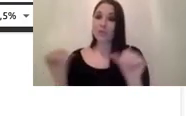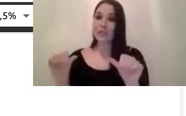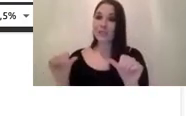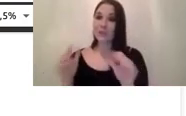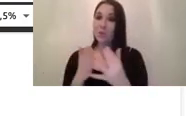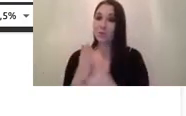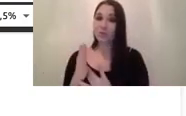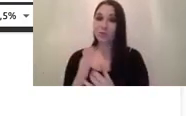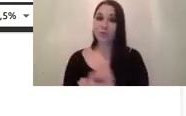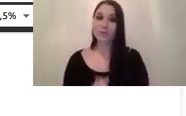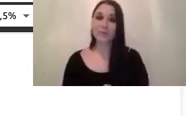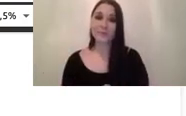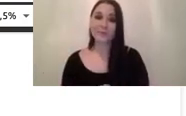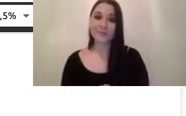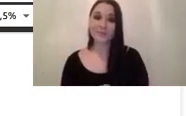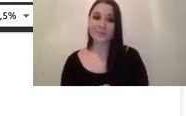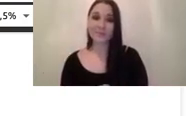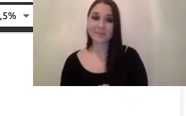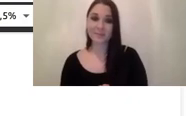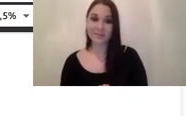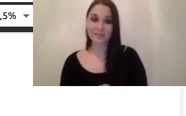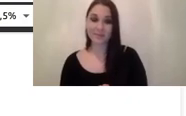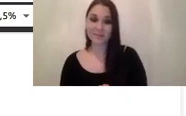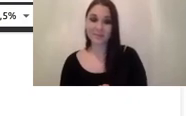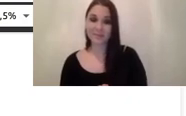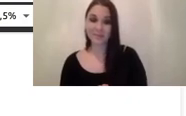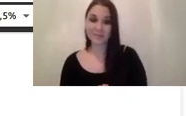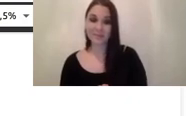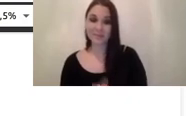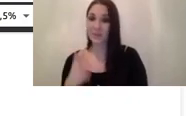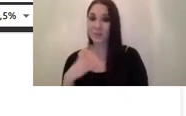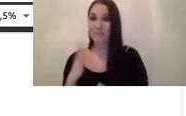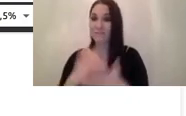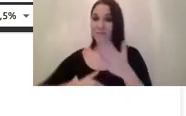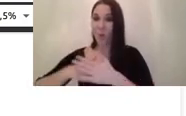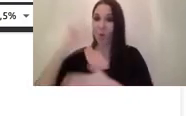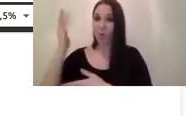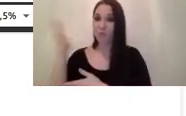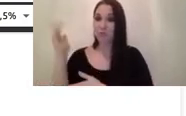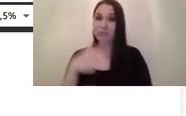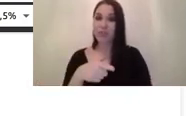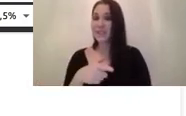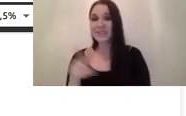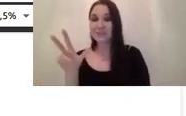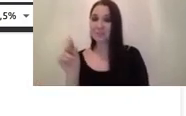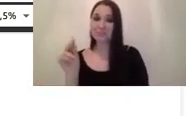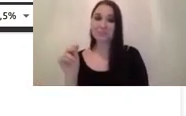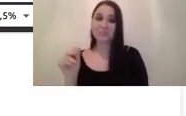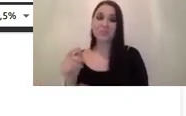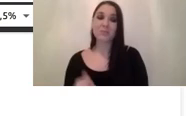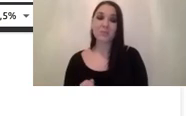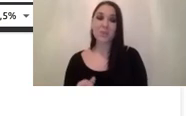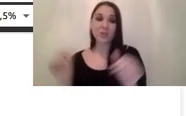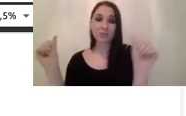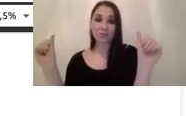it's not my intention to to give a whole speech about the physics of light and whatever it's